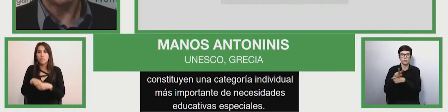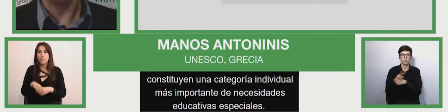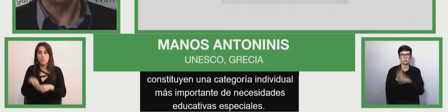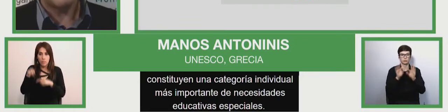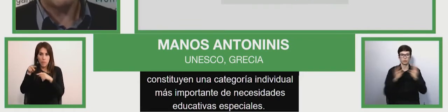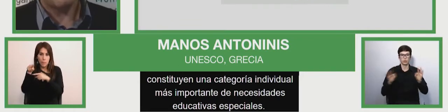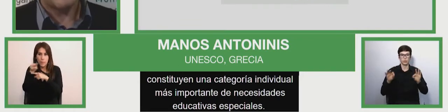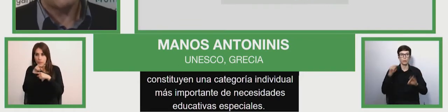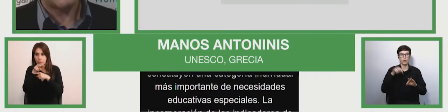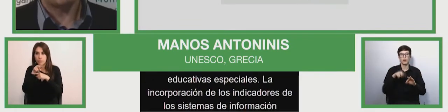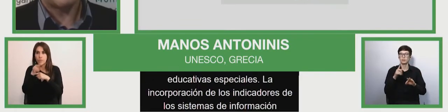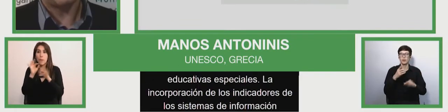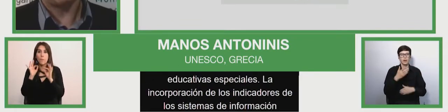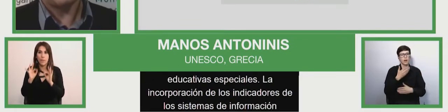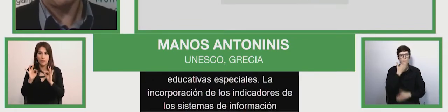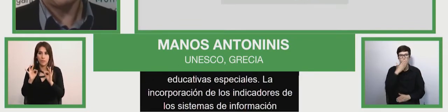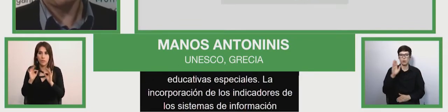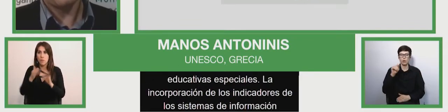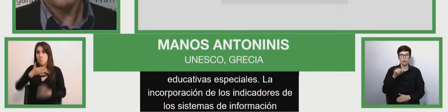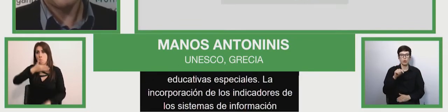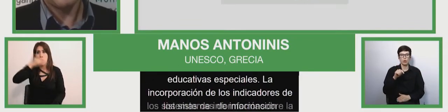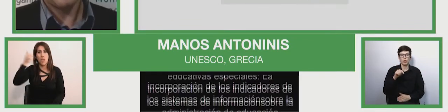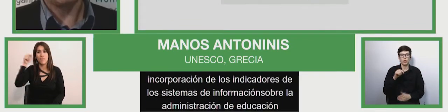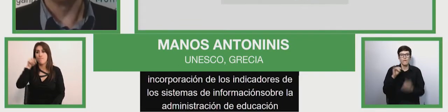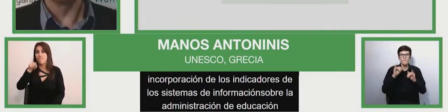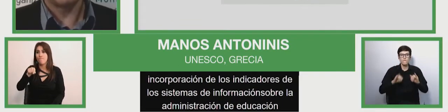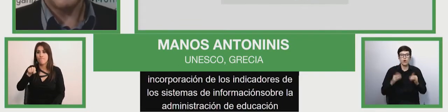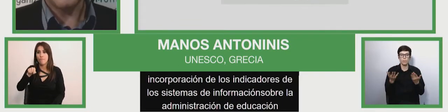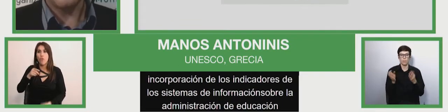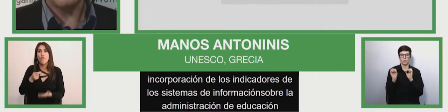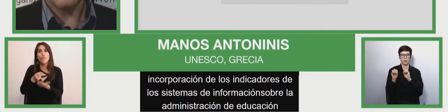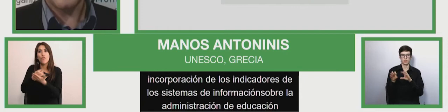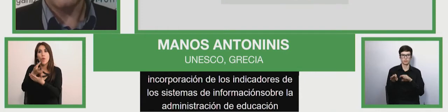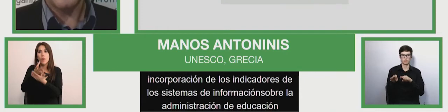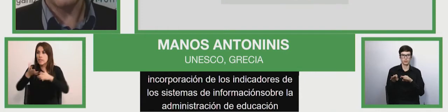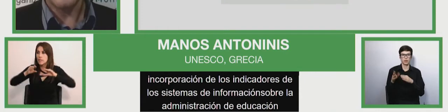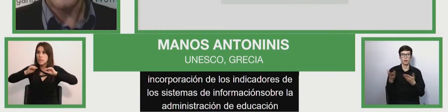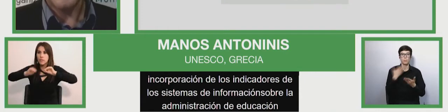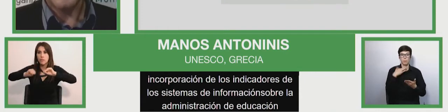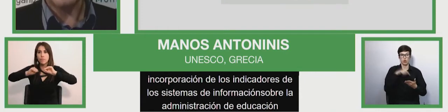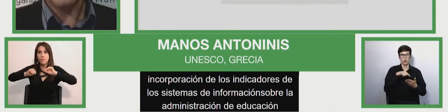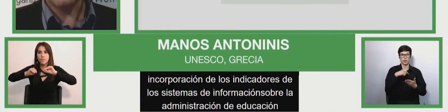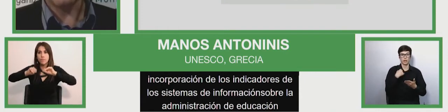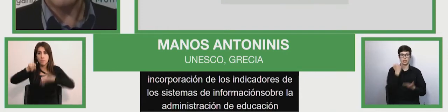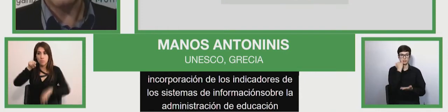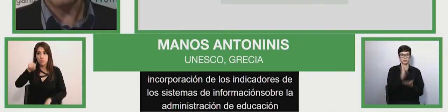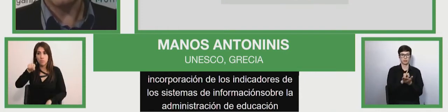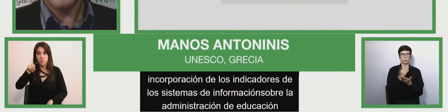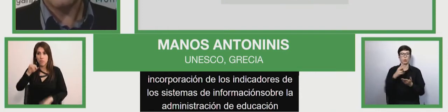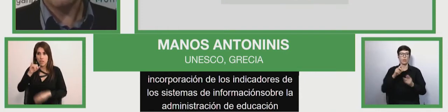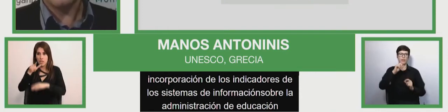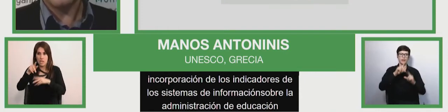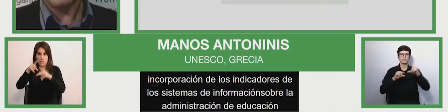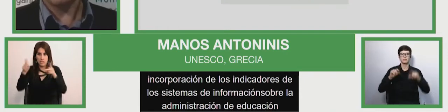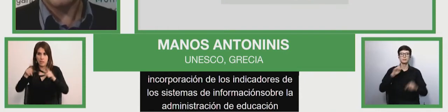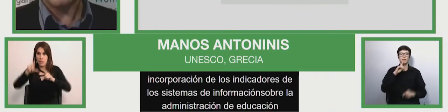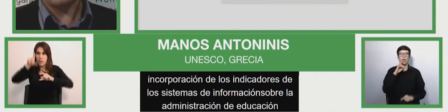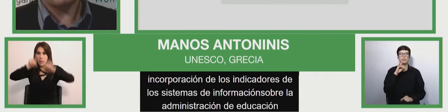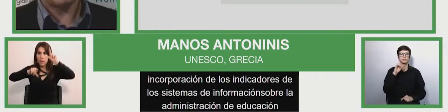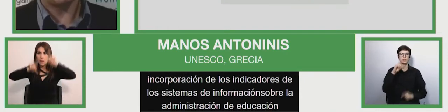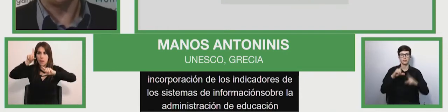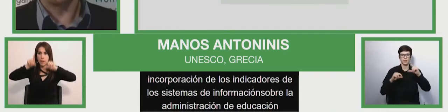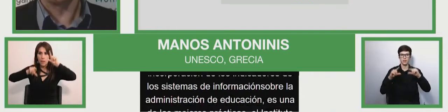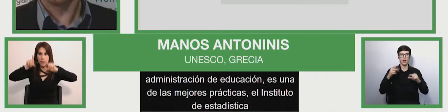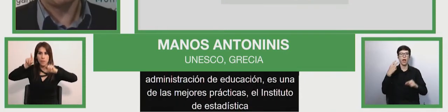of the best practices, best new practices. The UNESCO statistics program examined the methods of gathering data on